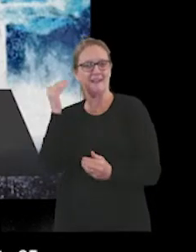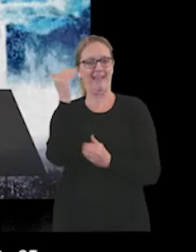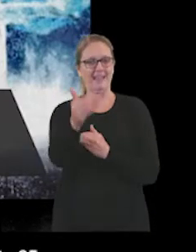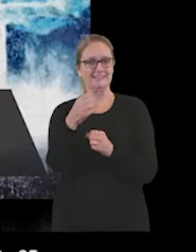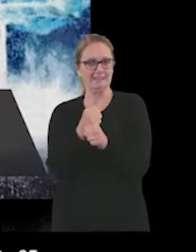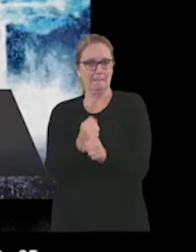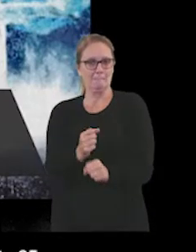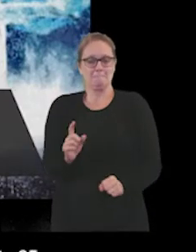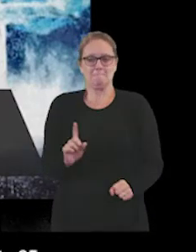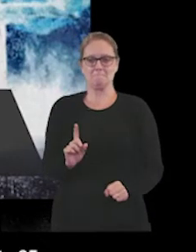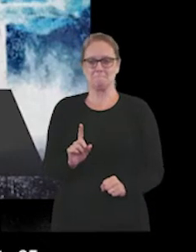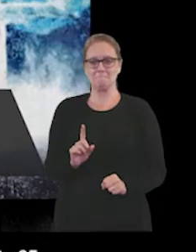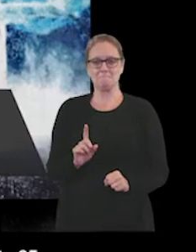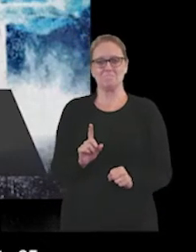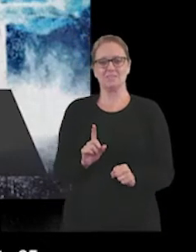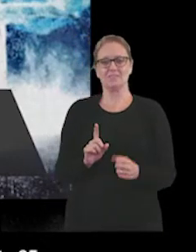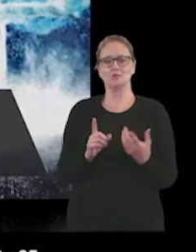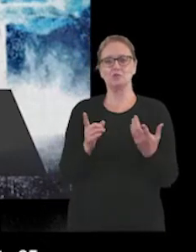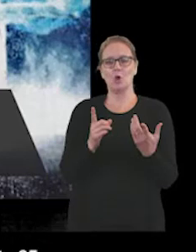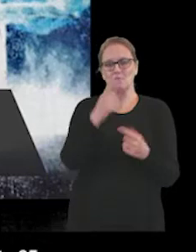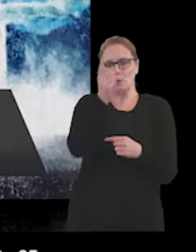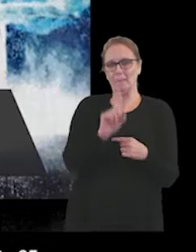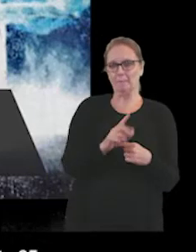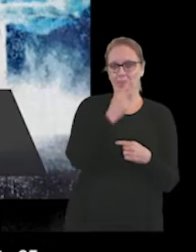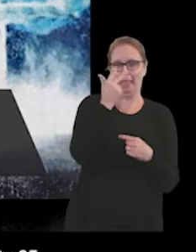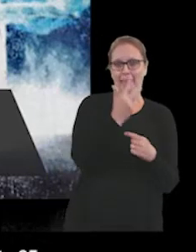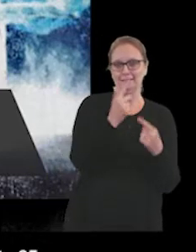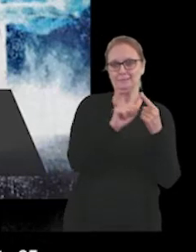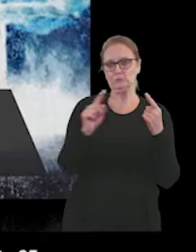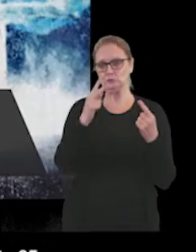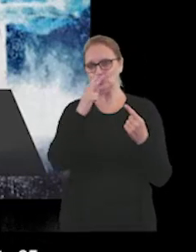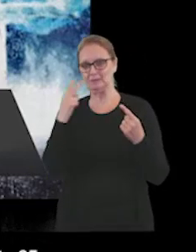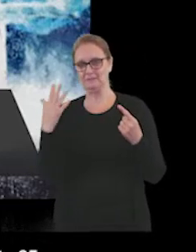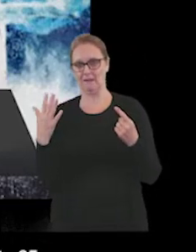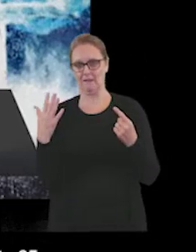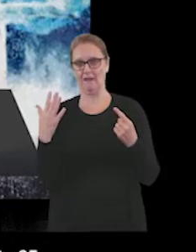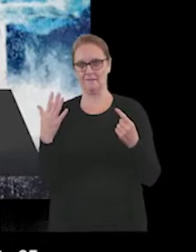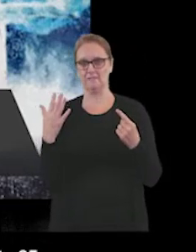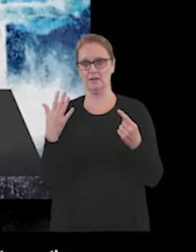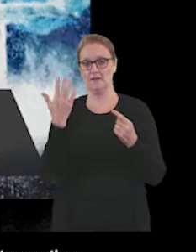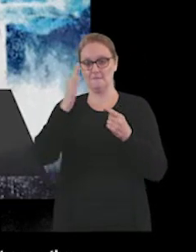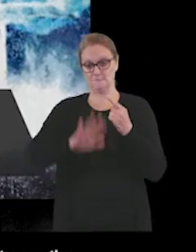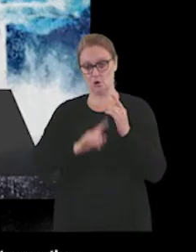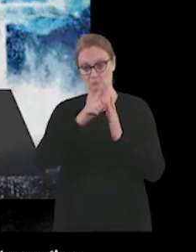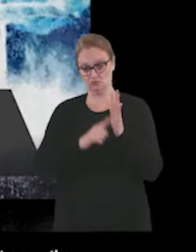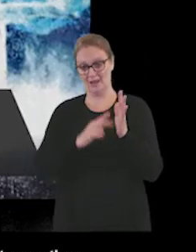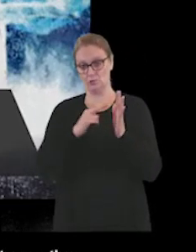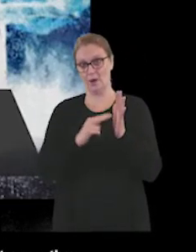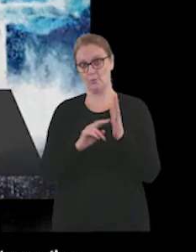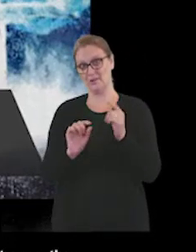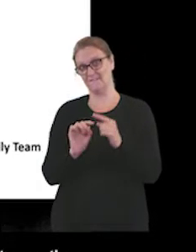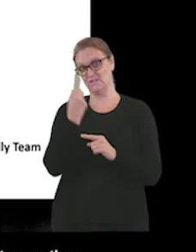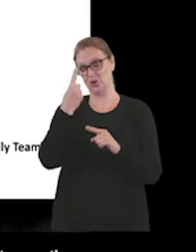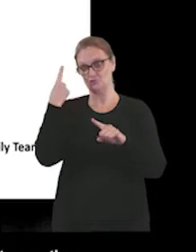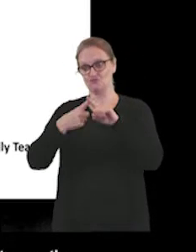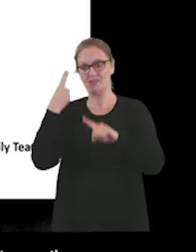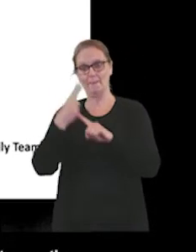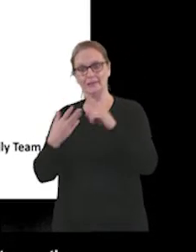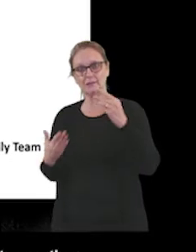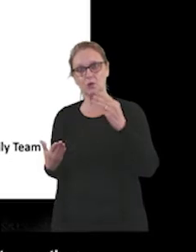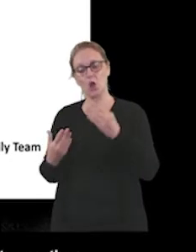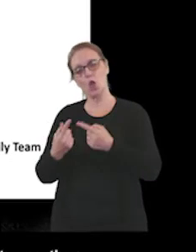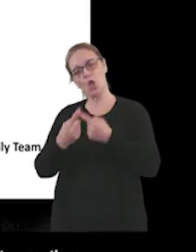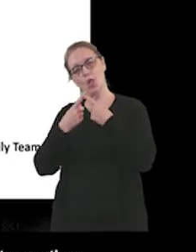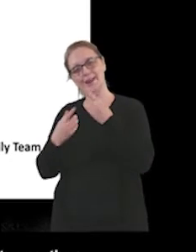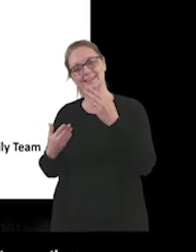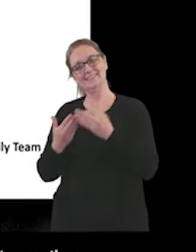people aged 18 to 25, we have a from January a first episode rapid early intervention